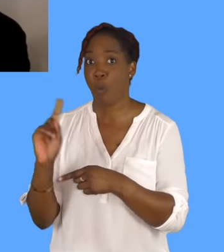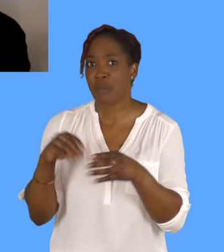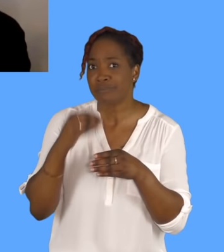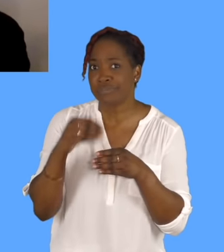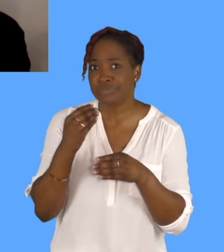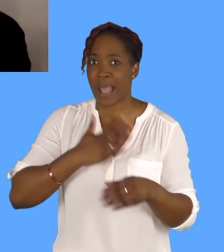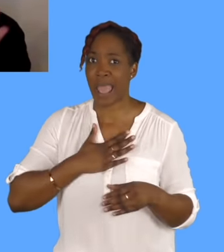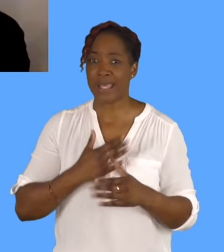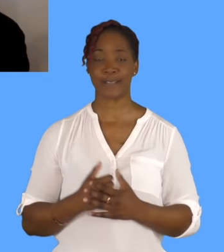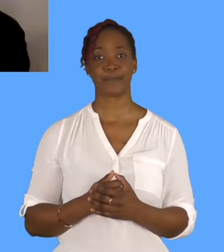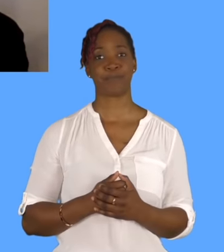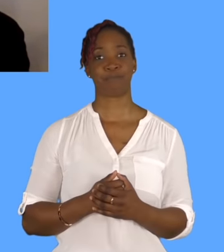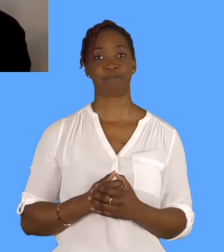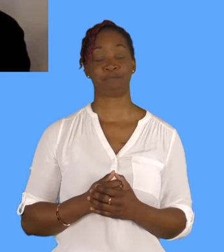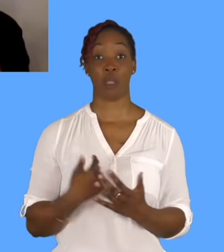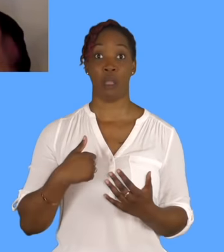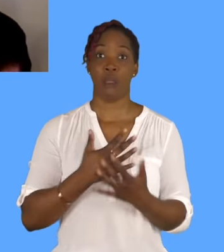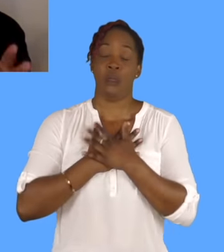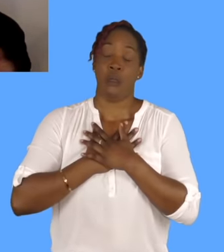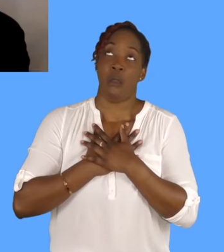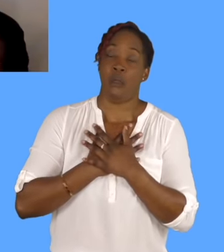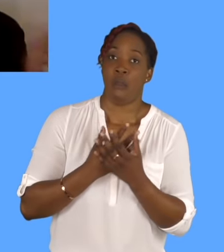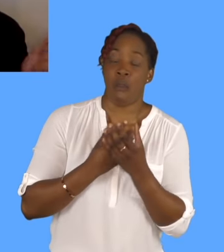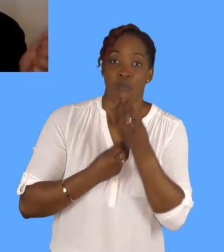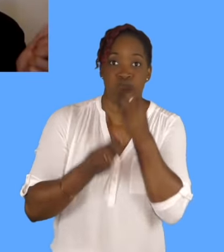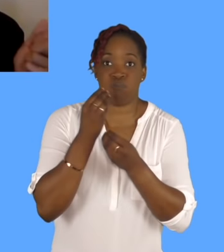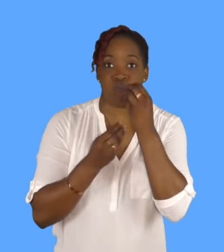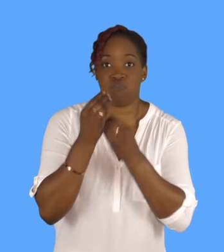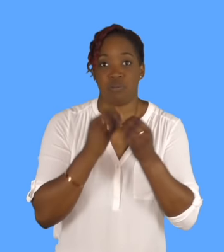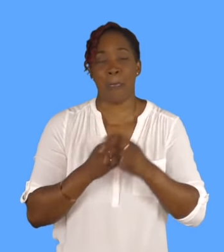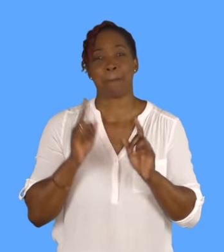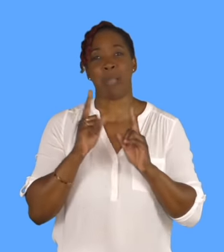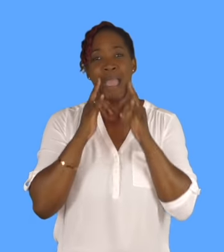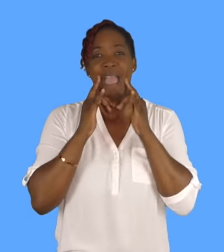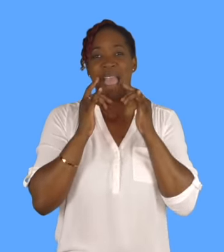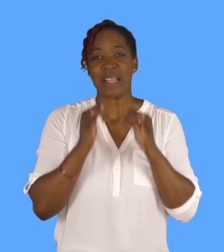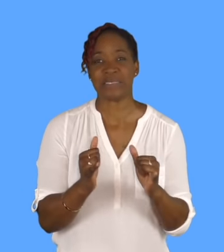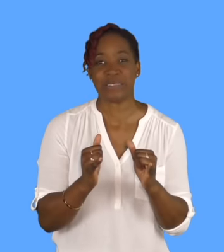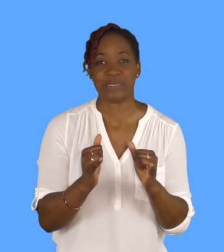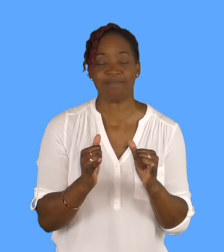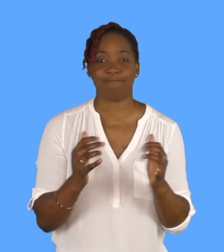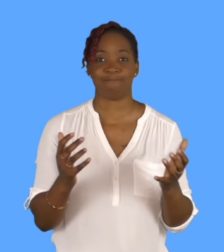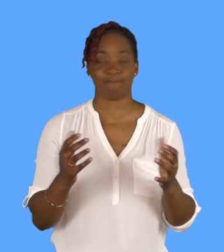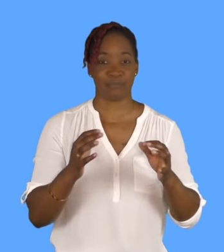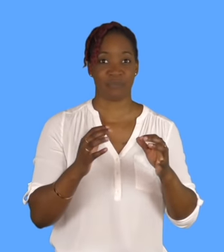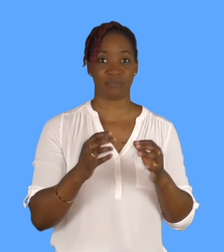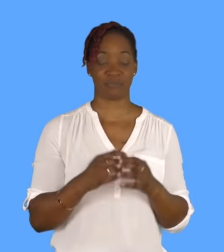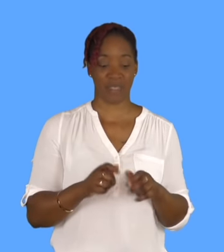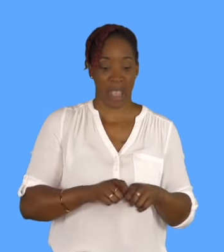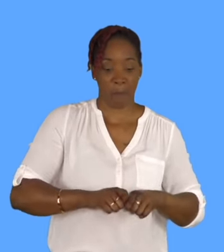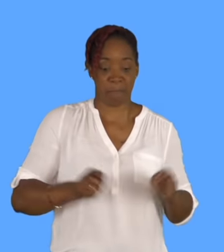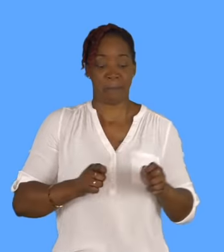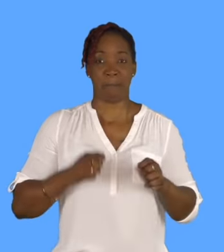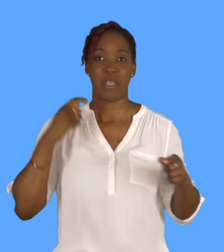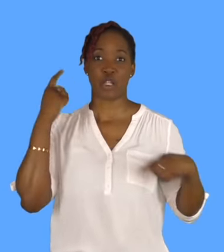love food. I adore food. But I hate when people open their packets and keep munching when I'm trying to watch a film.